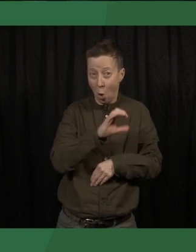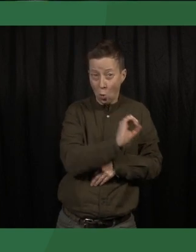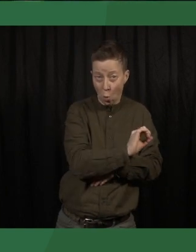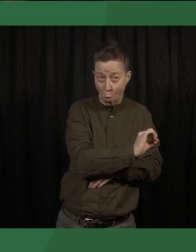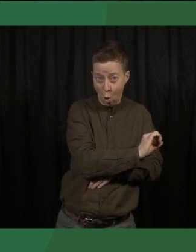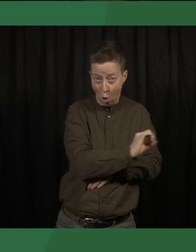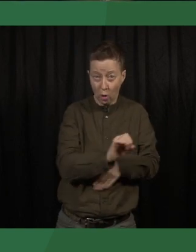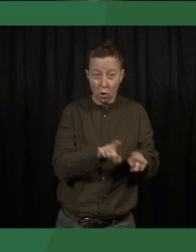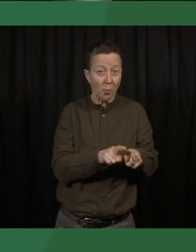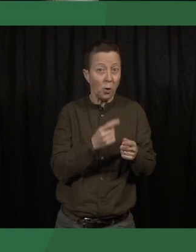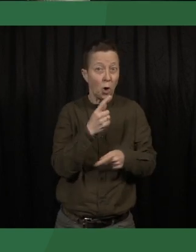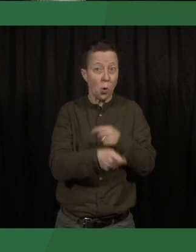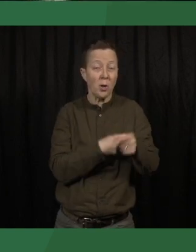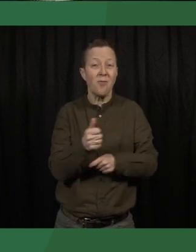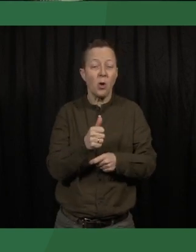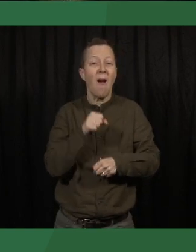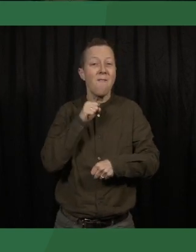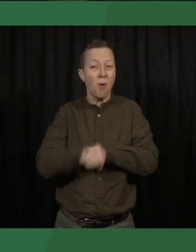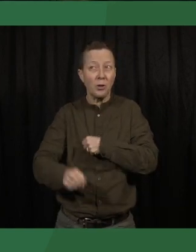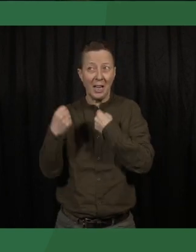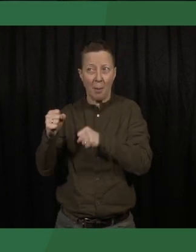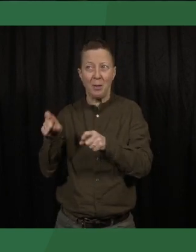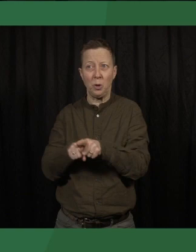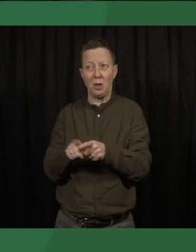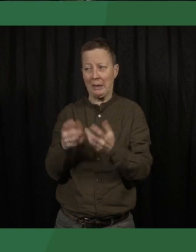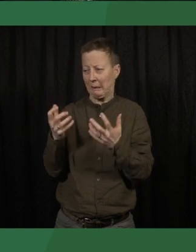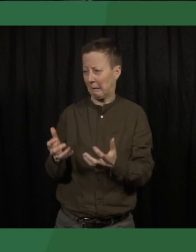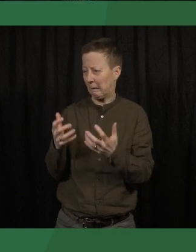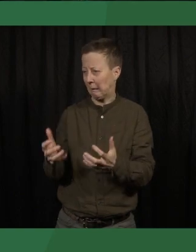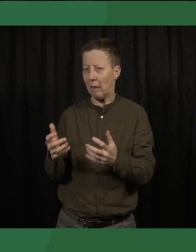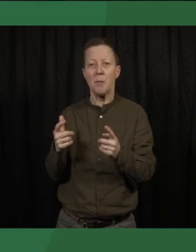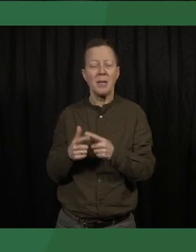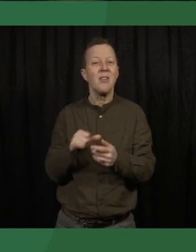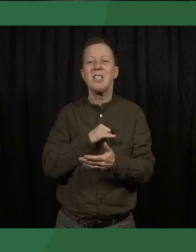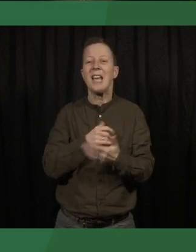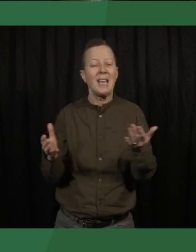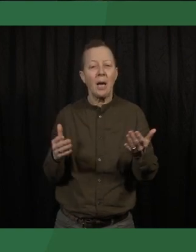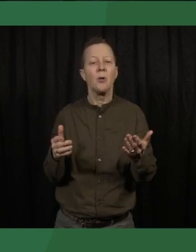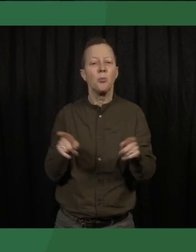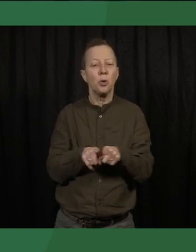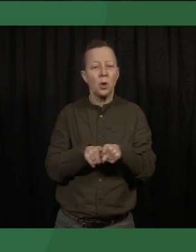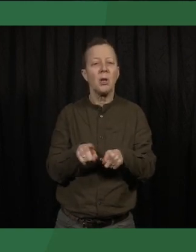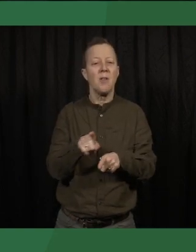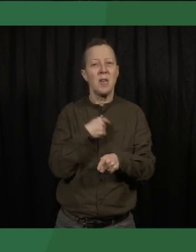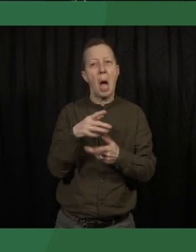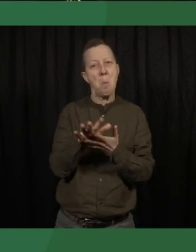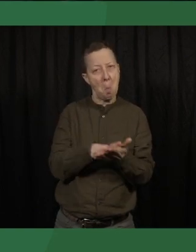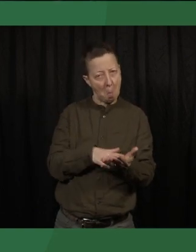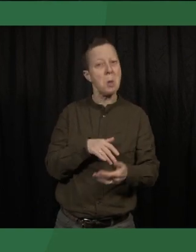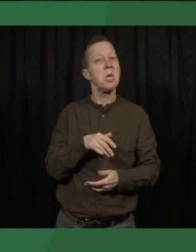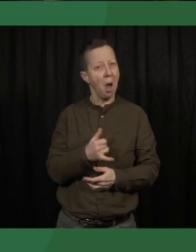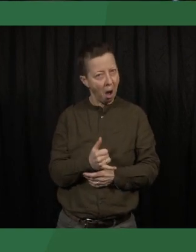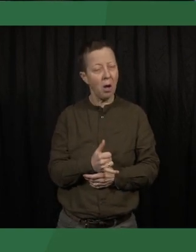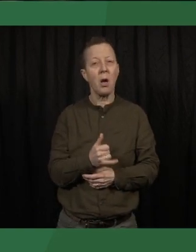for the violent campaigns, it means that we're quite uncertain. But when it doesn't, it means that we are pretty certain about this.